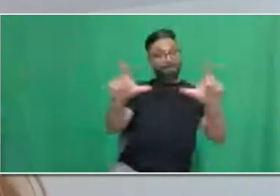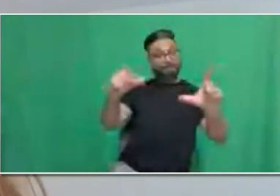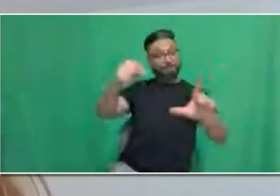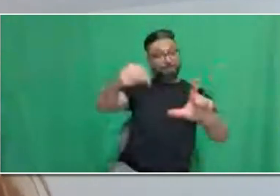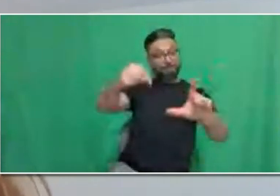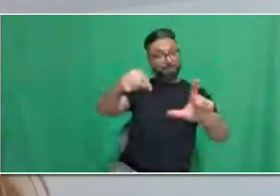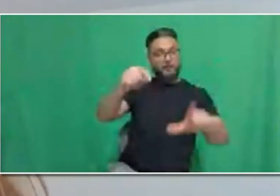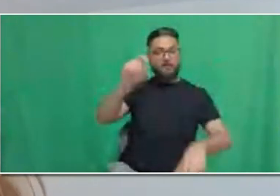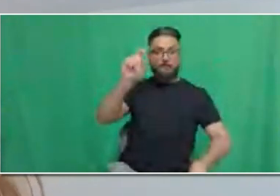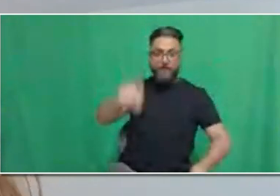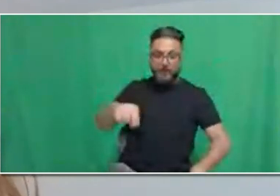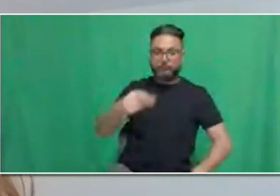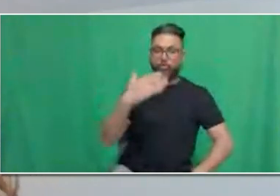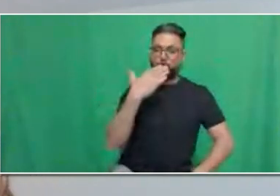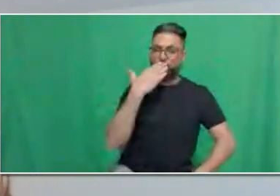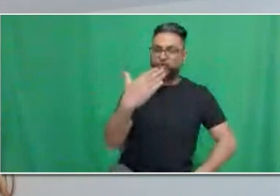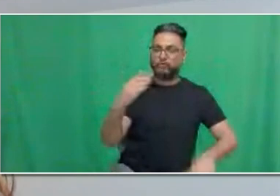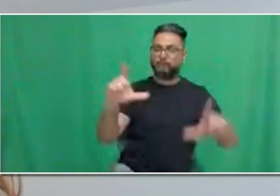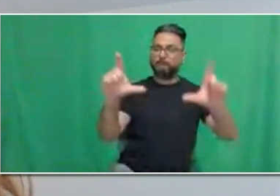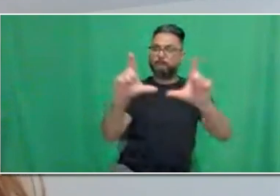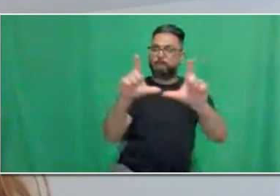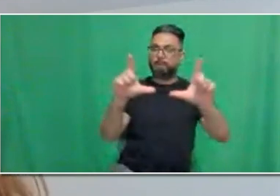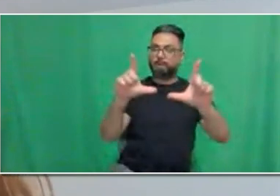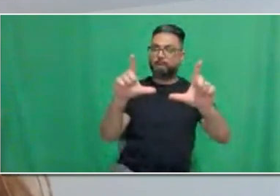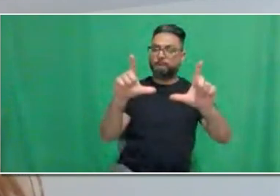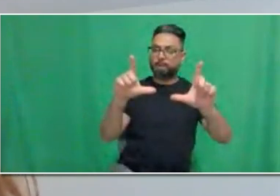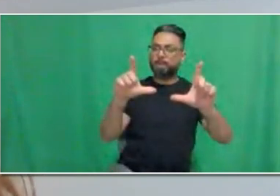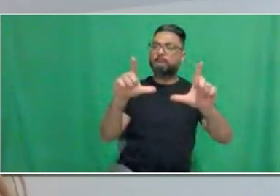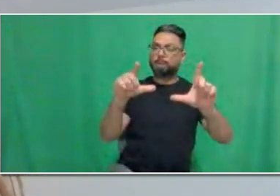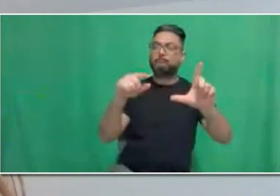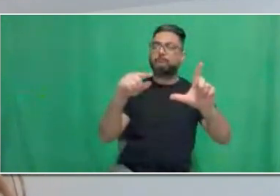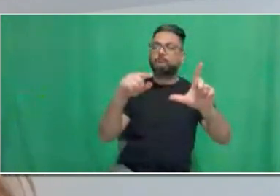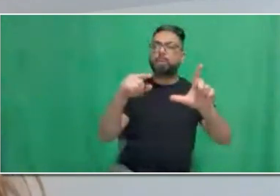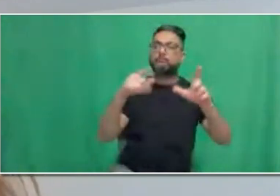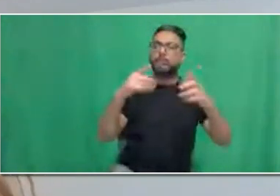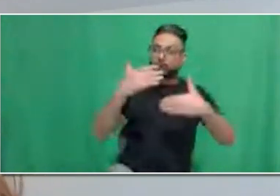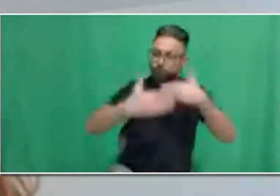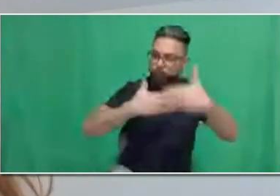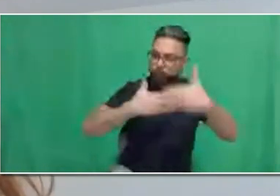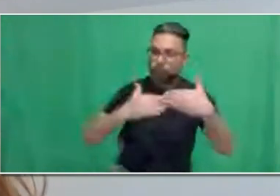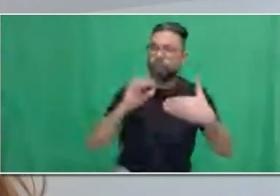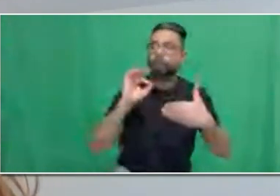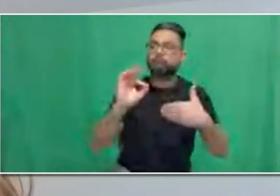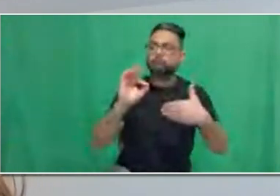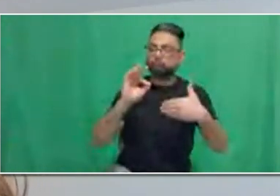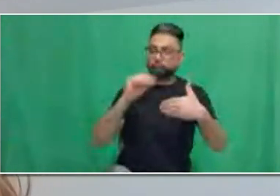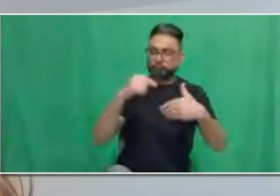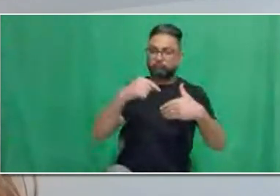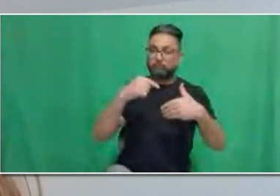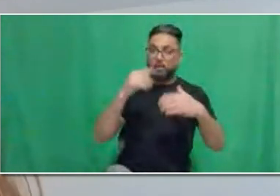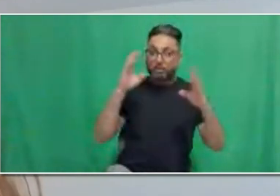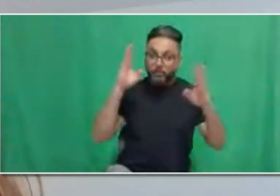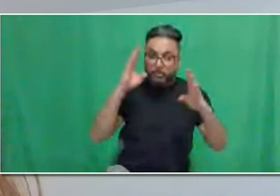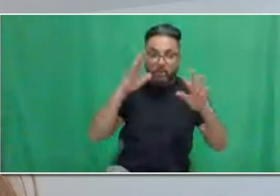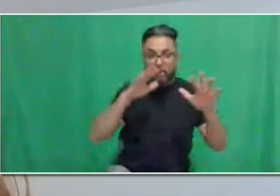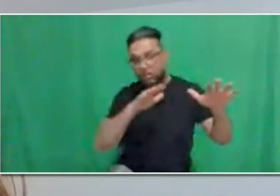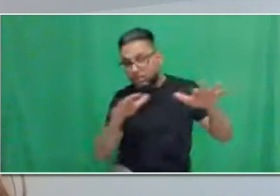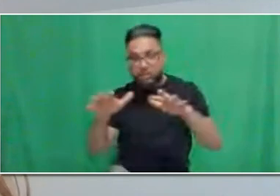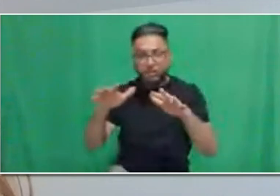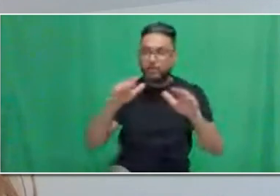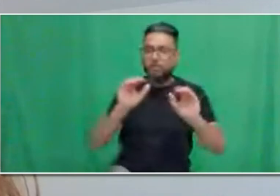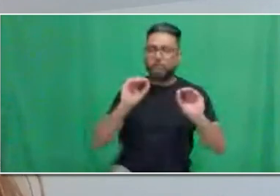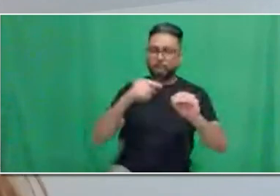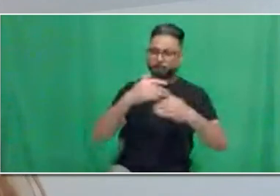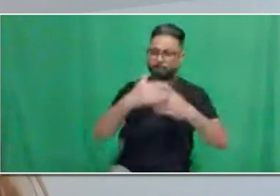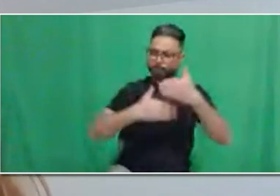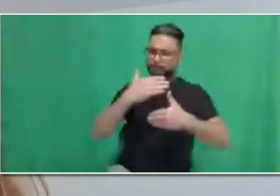during the recruitment process. The Ministry of Transportation for Ontario website outlines the steps required